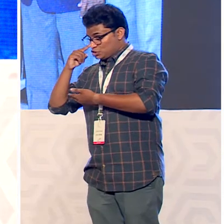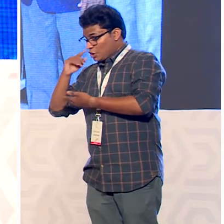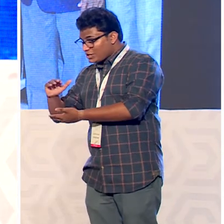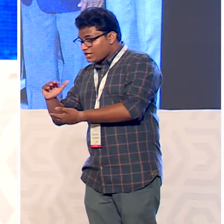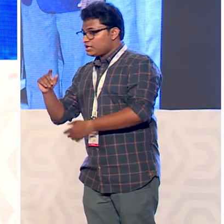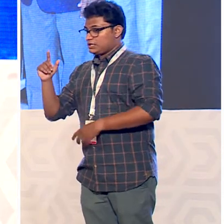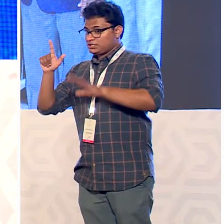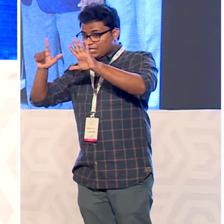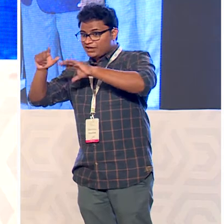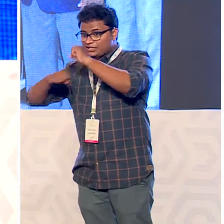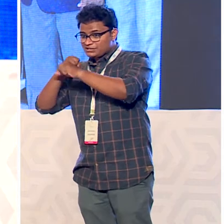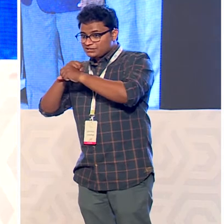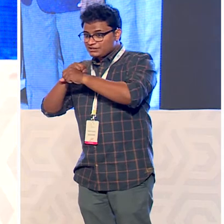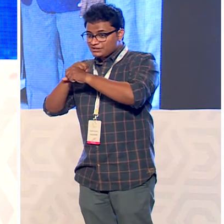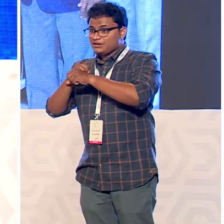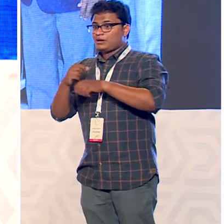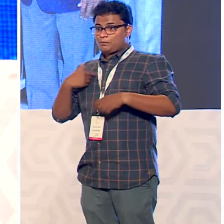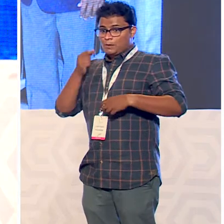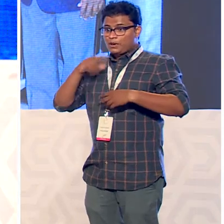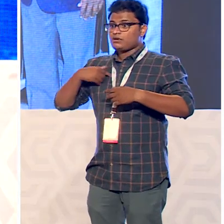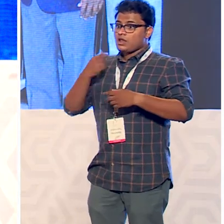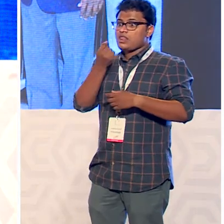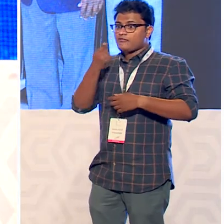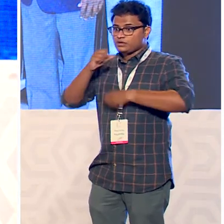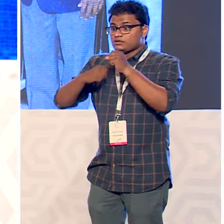son is 11 years both are national level karate champions